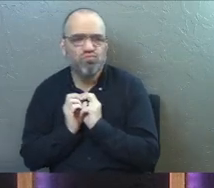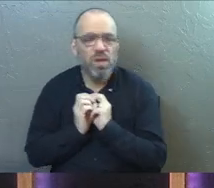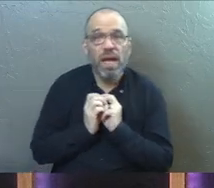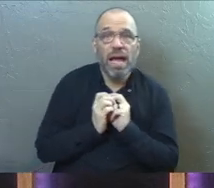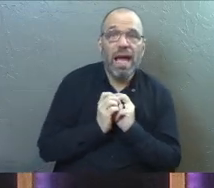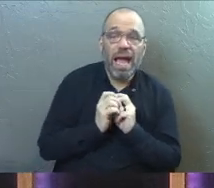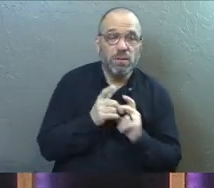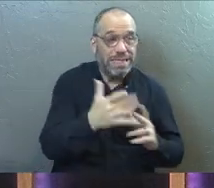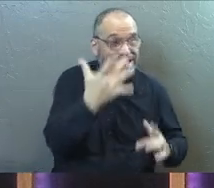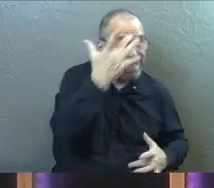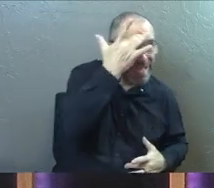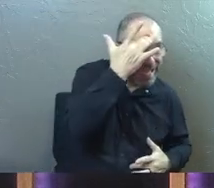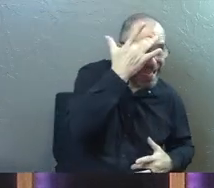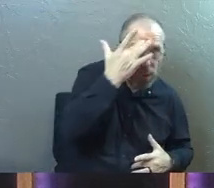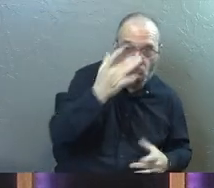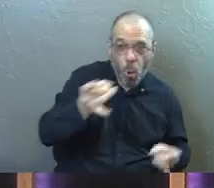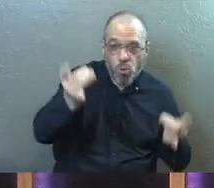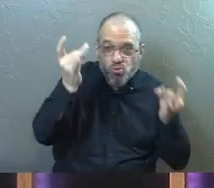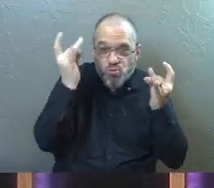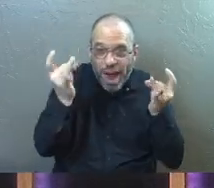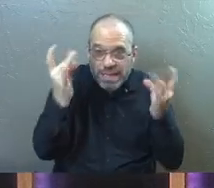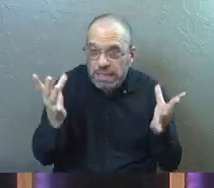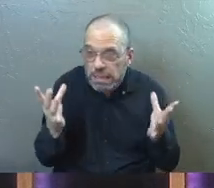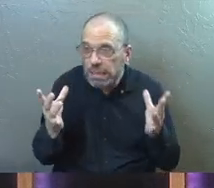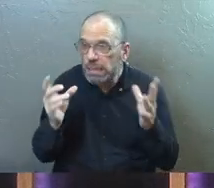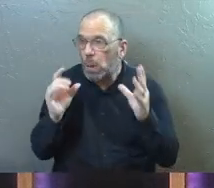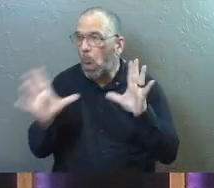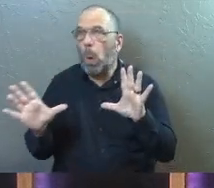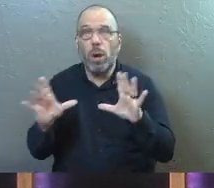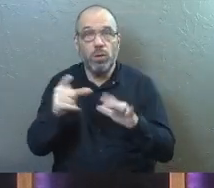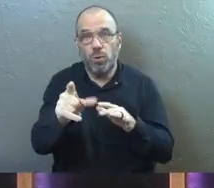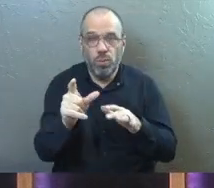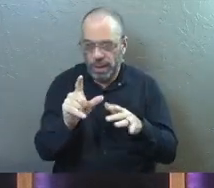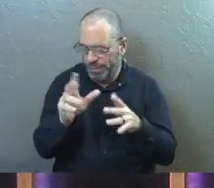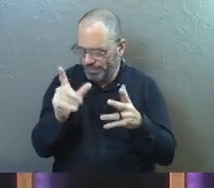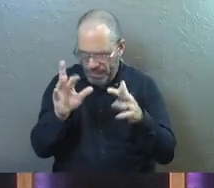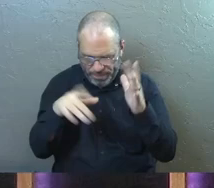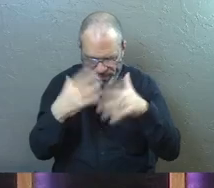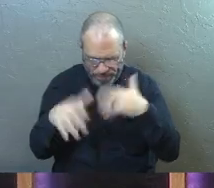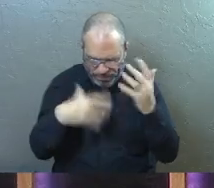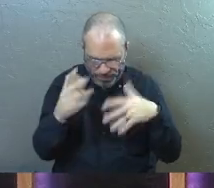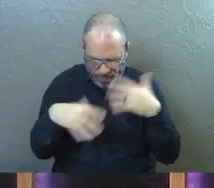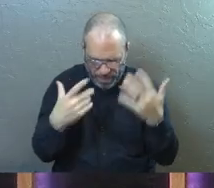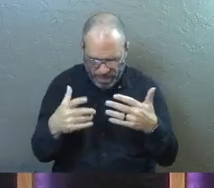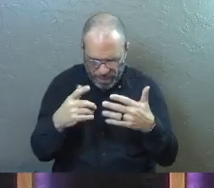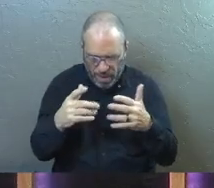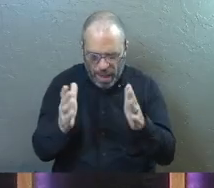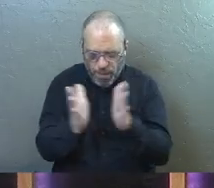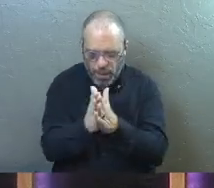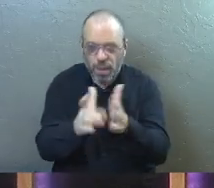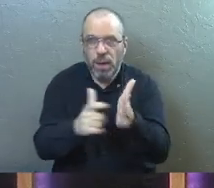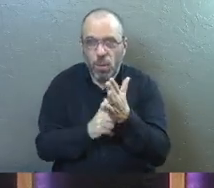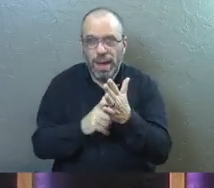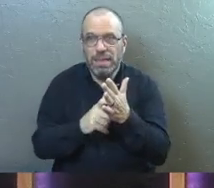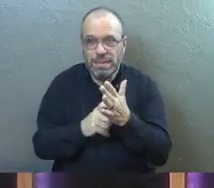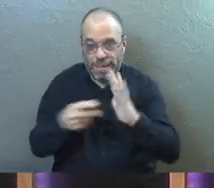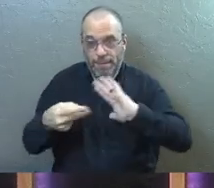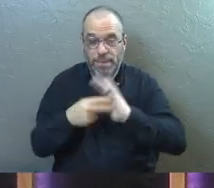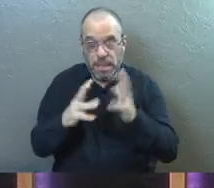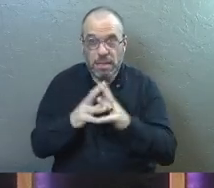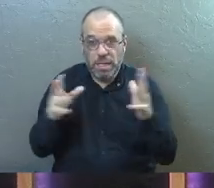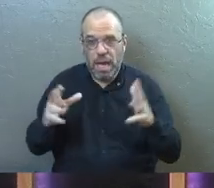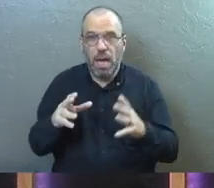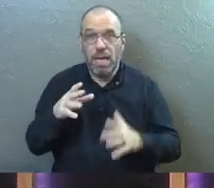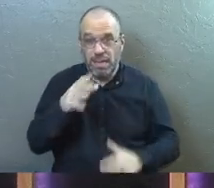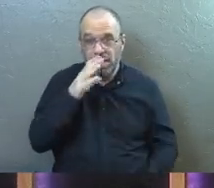and when someone's sick or someone's in crisis or one of you guys writes a prayer request that's especially meaningful,